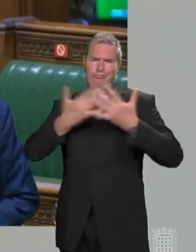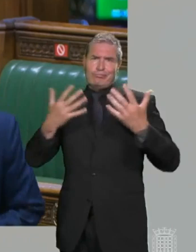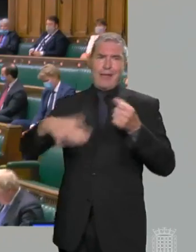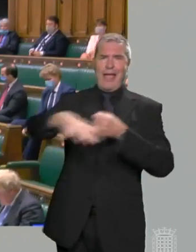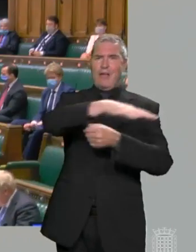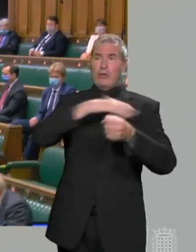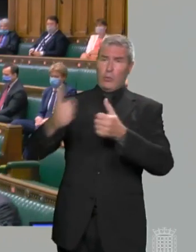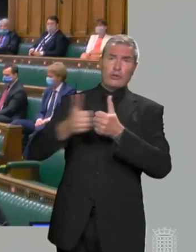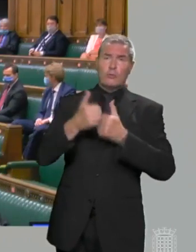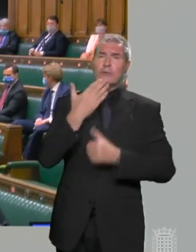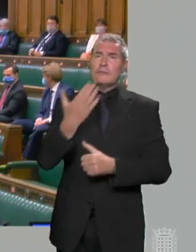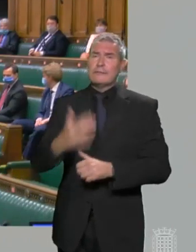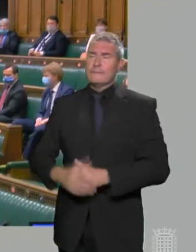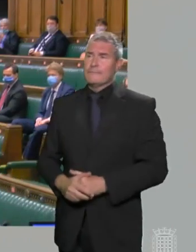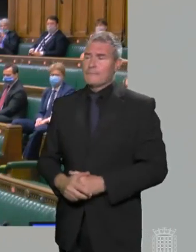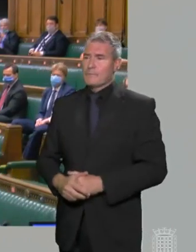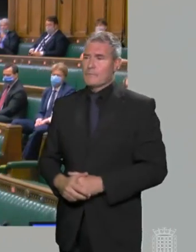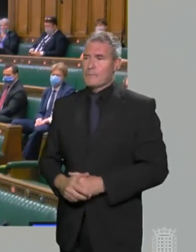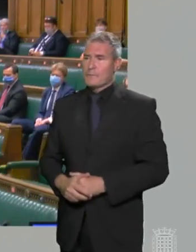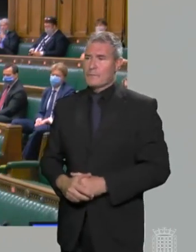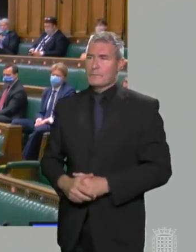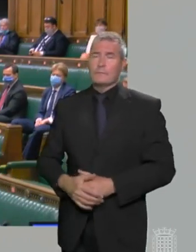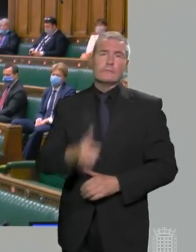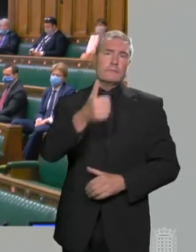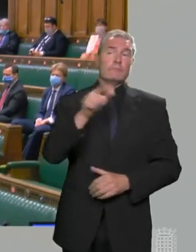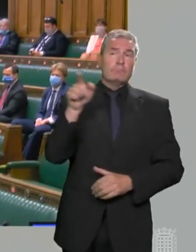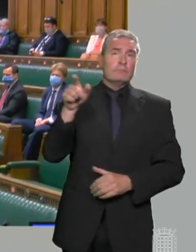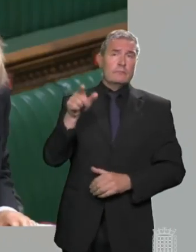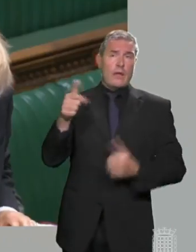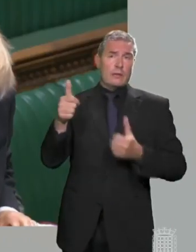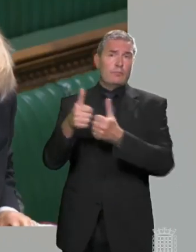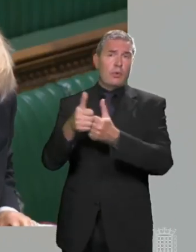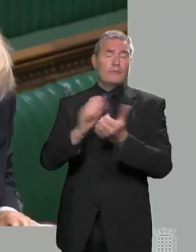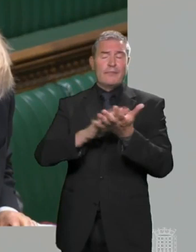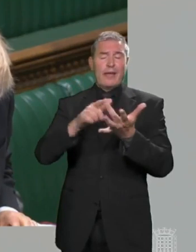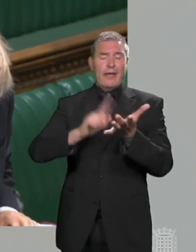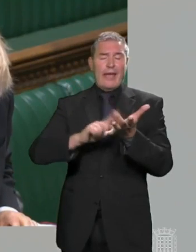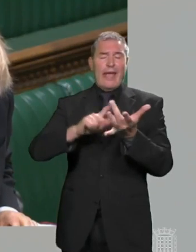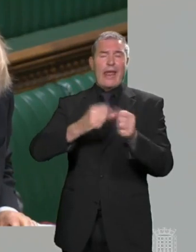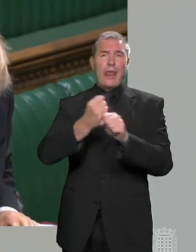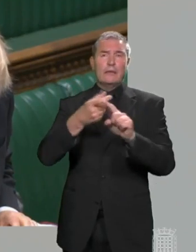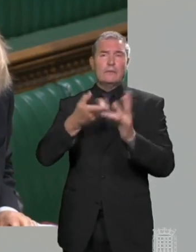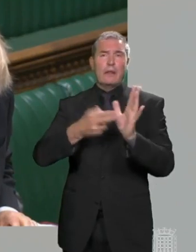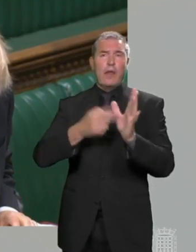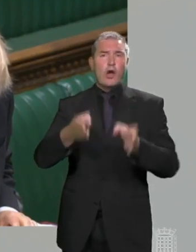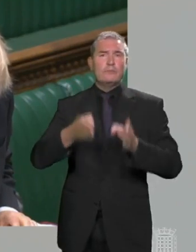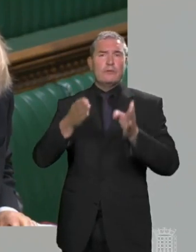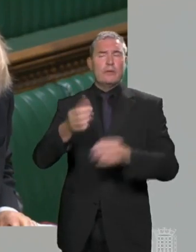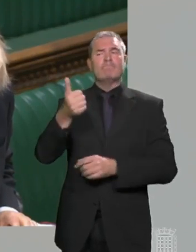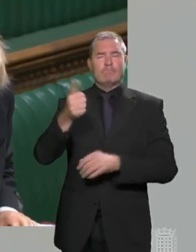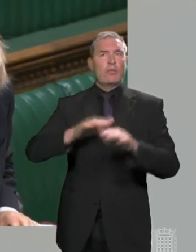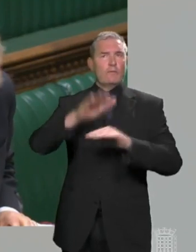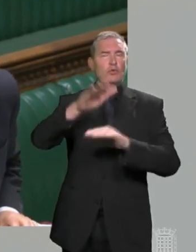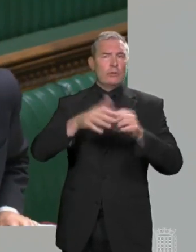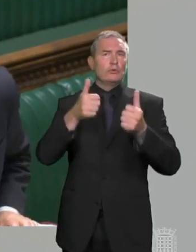area? Prime Minister. I thank my honourable friend. He's totally right about Hillingdon Hospital, which has a great future. And